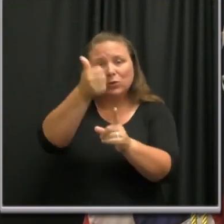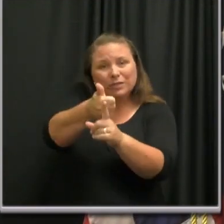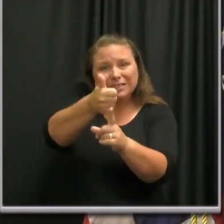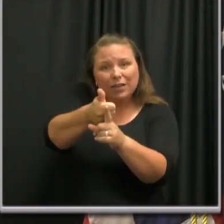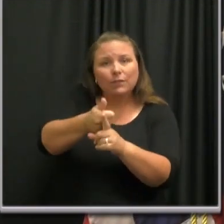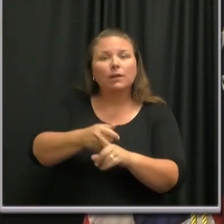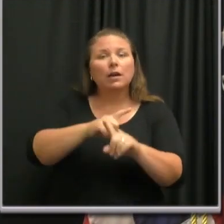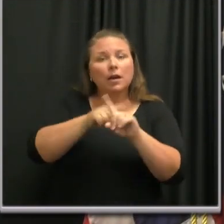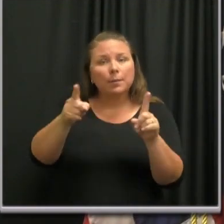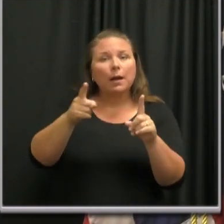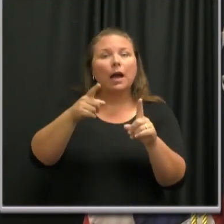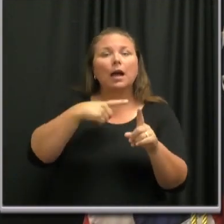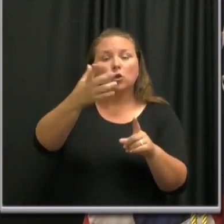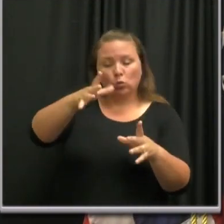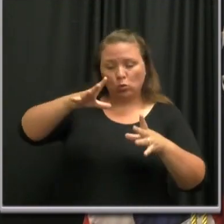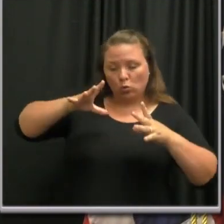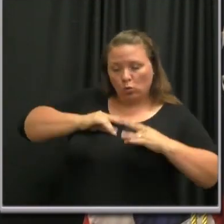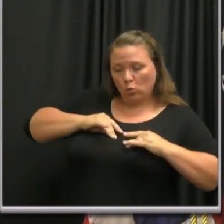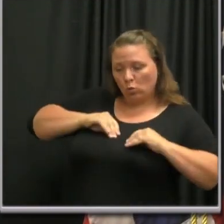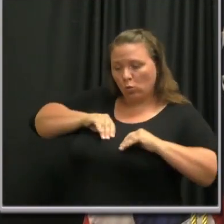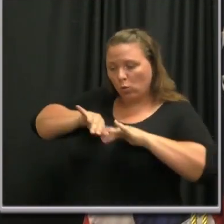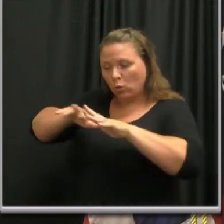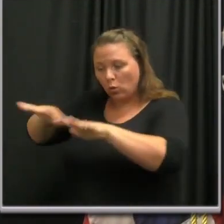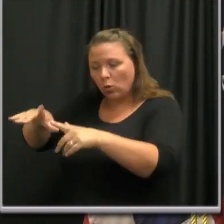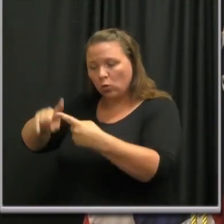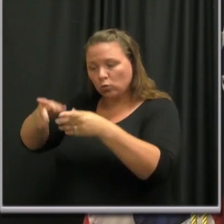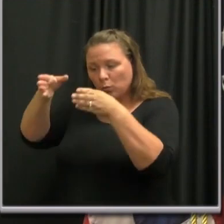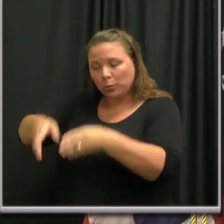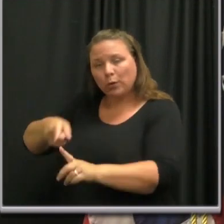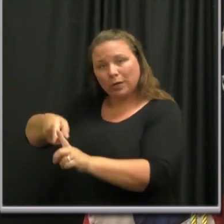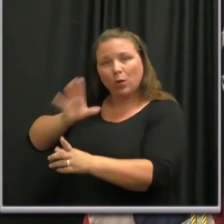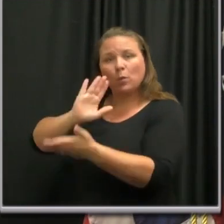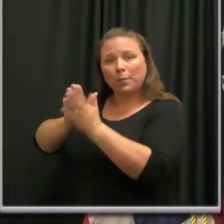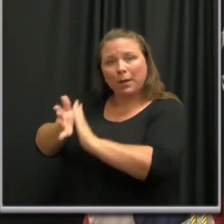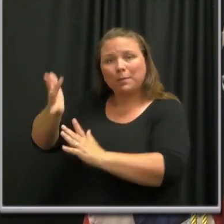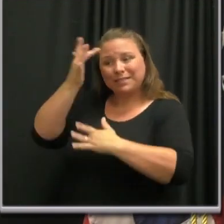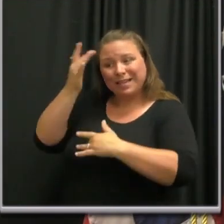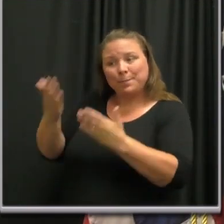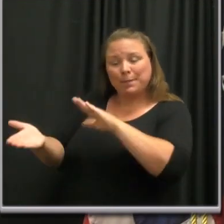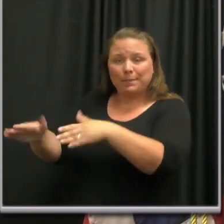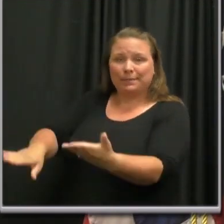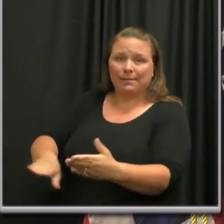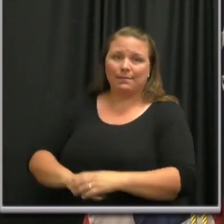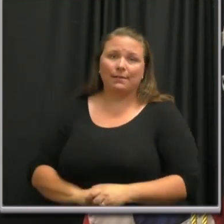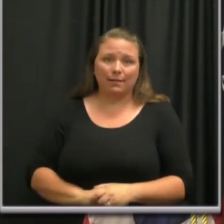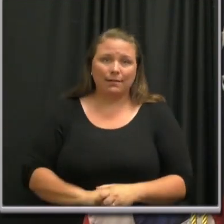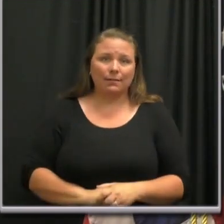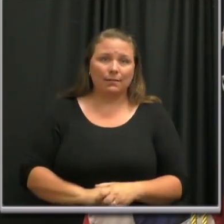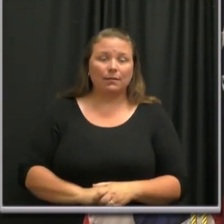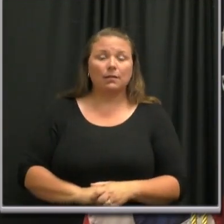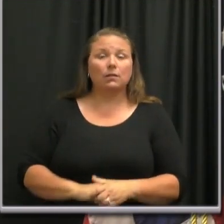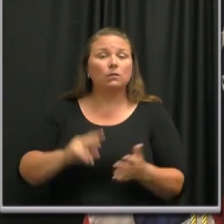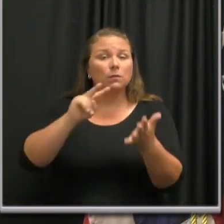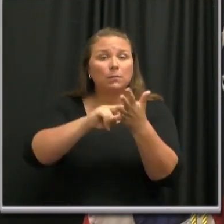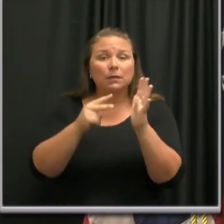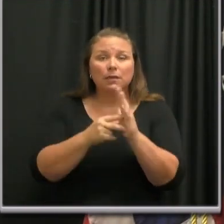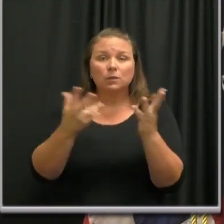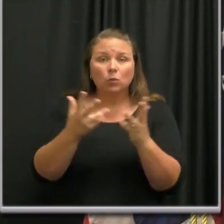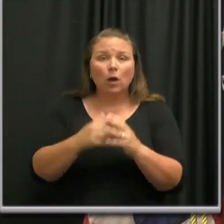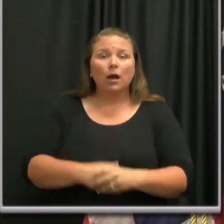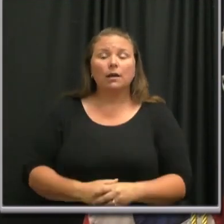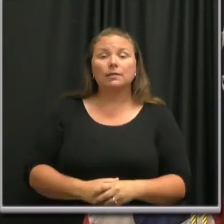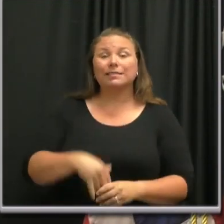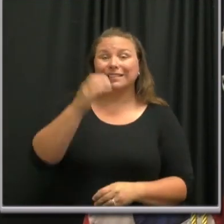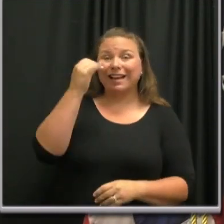but you might bring the virus home to somebody who will get sick and possibly die. So how would you